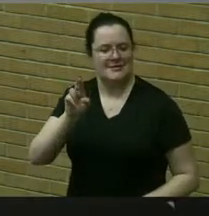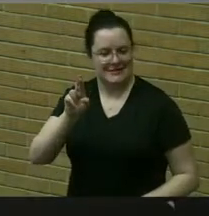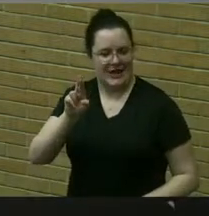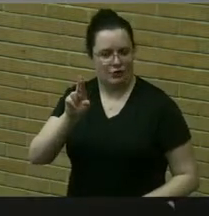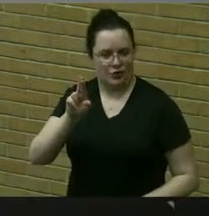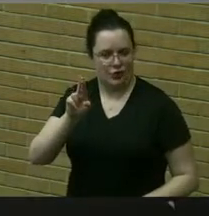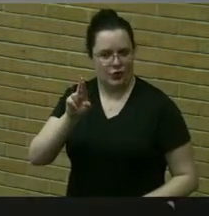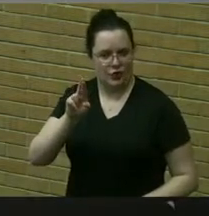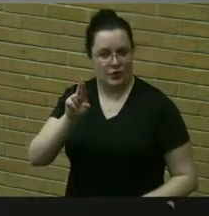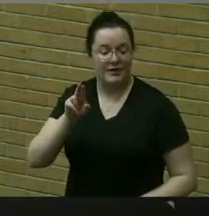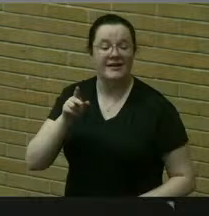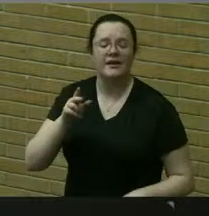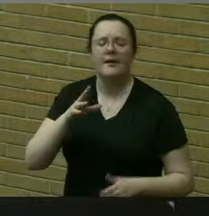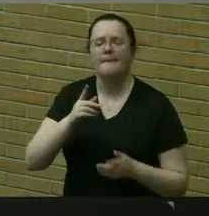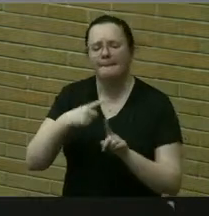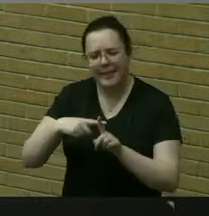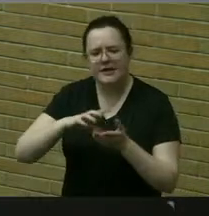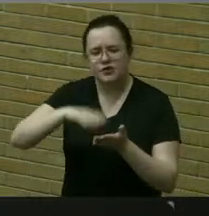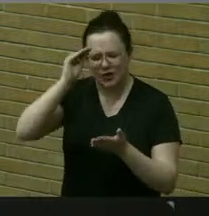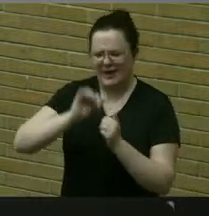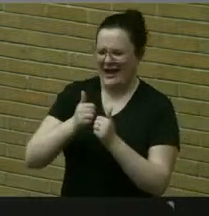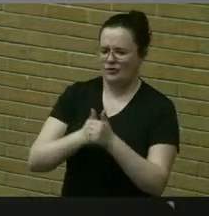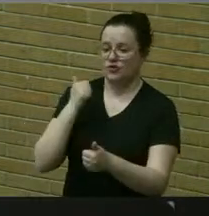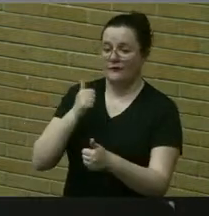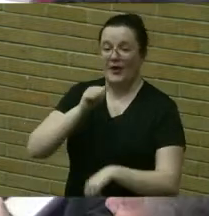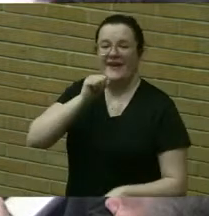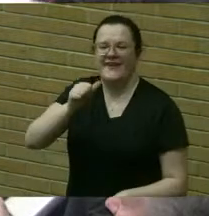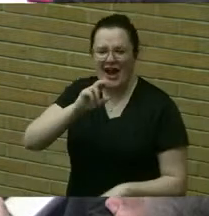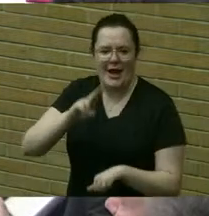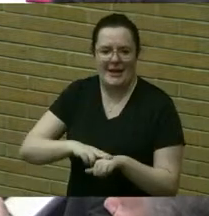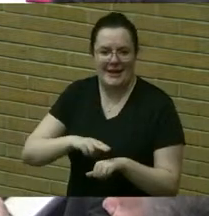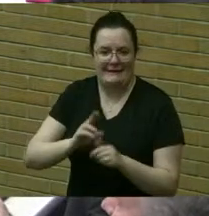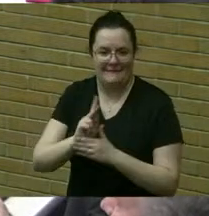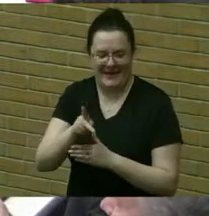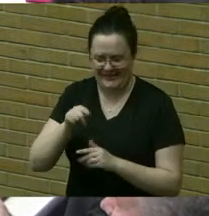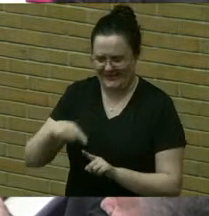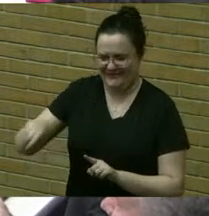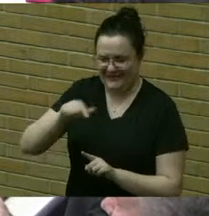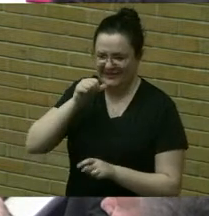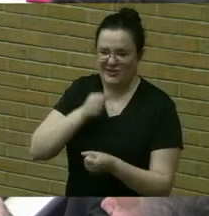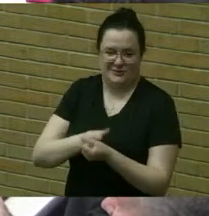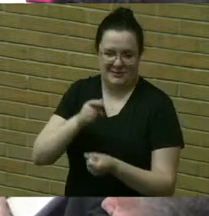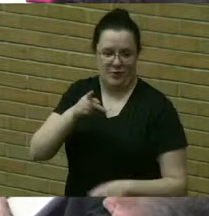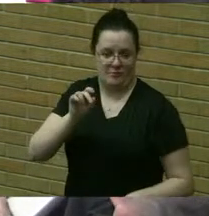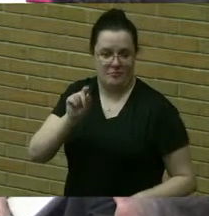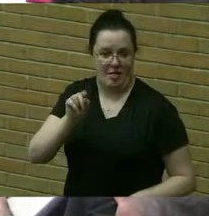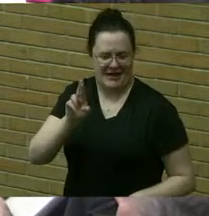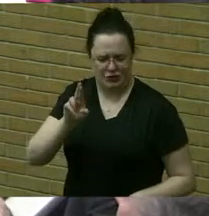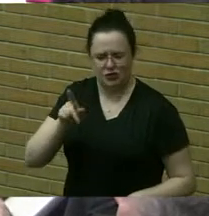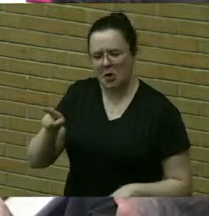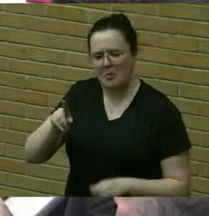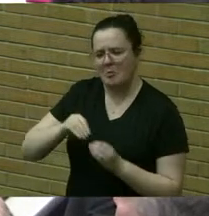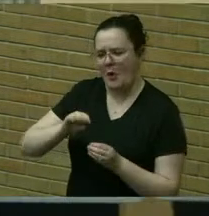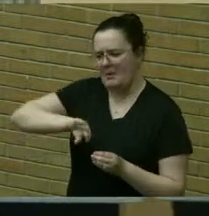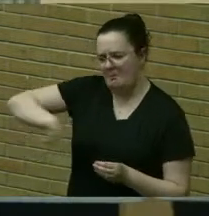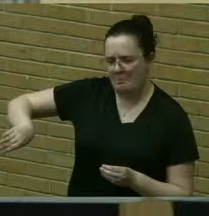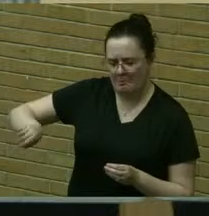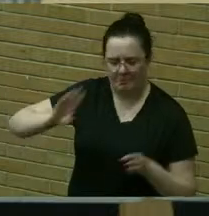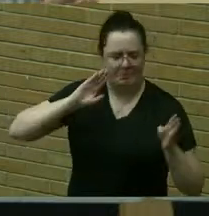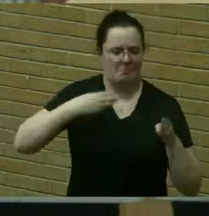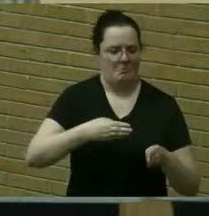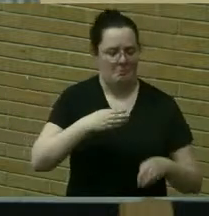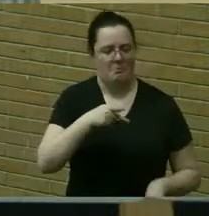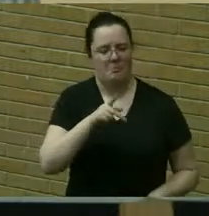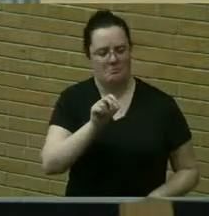to um avoid non-native plants that don't support pollinators as effectively you know i mean i i